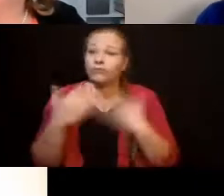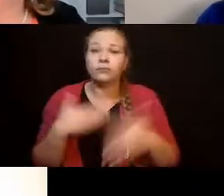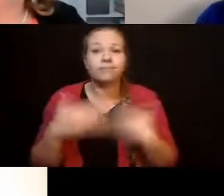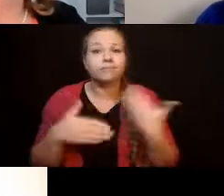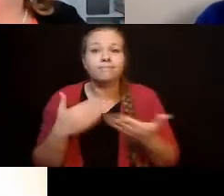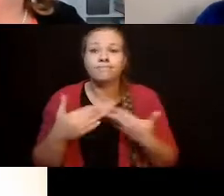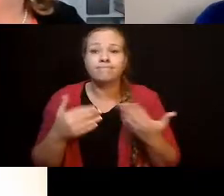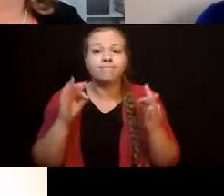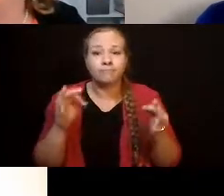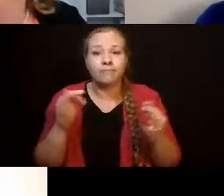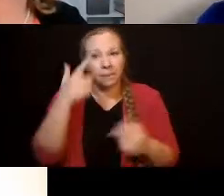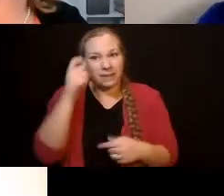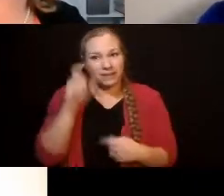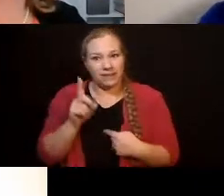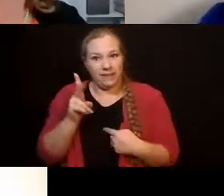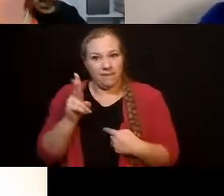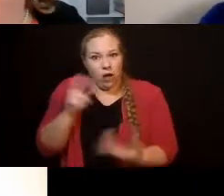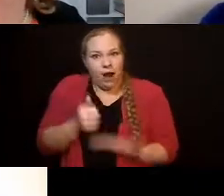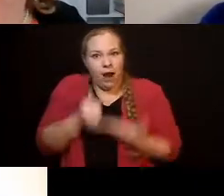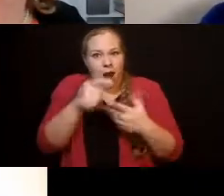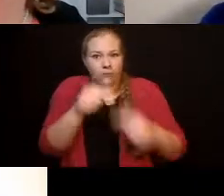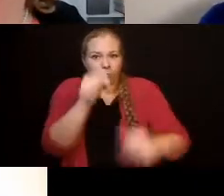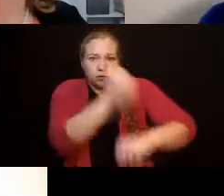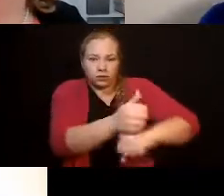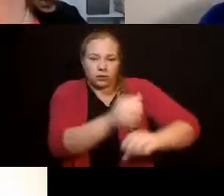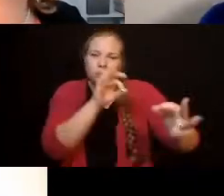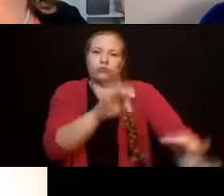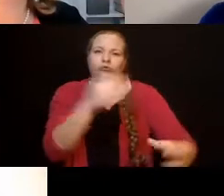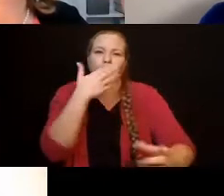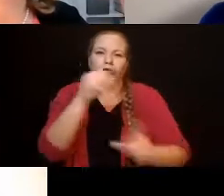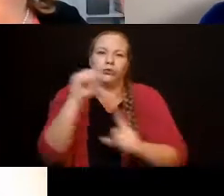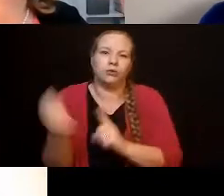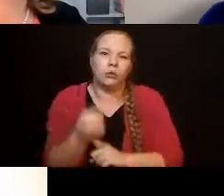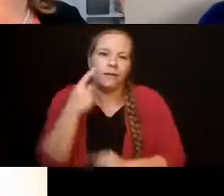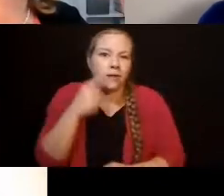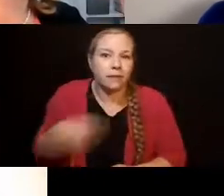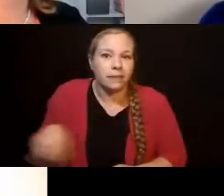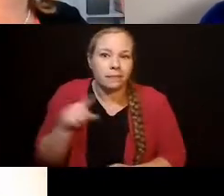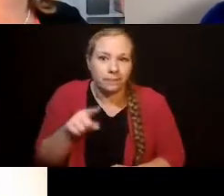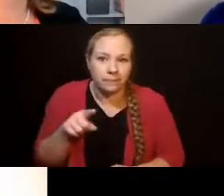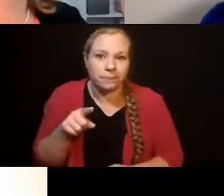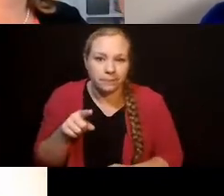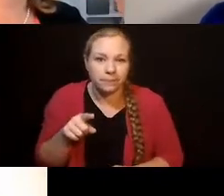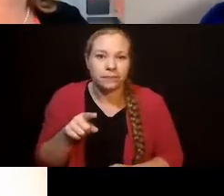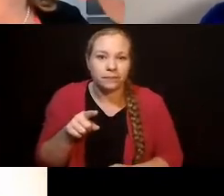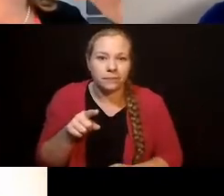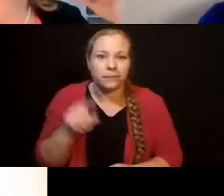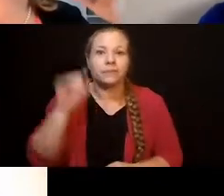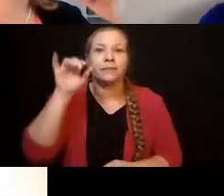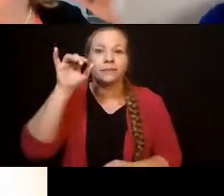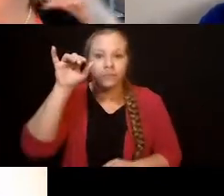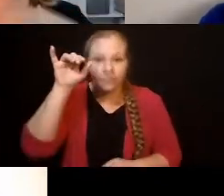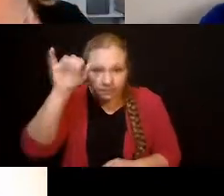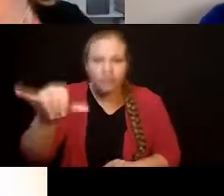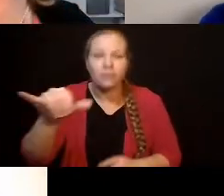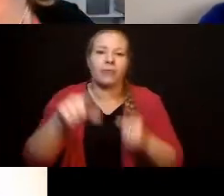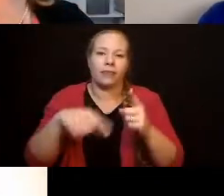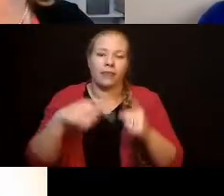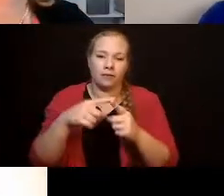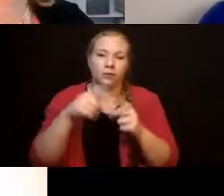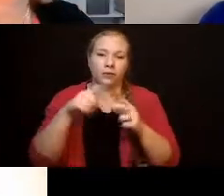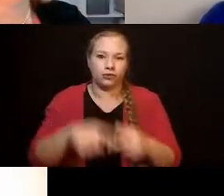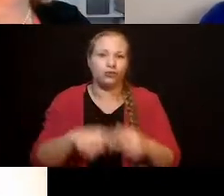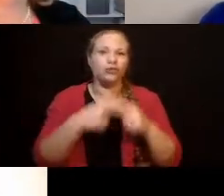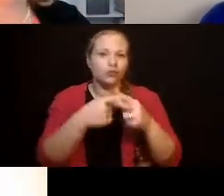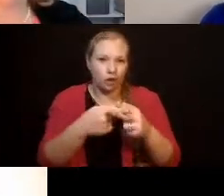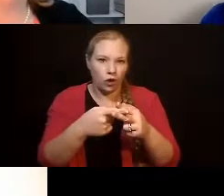daughters qualify for that, are going to kick in and start paying that employment vendor. So in the